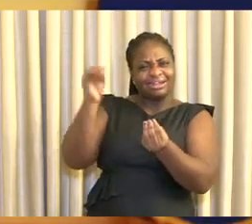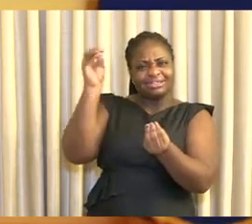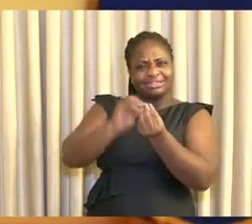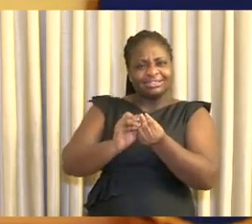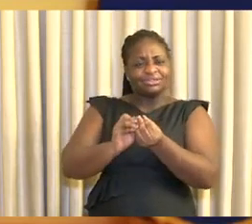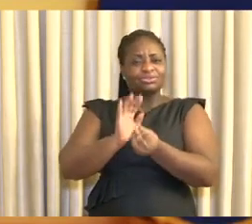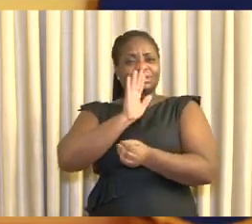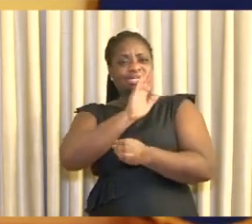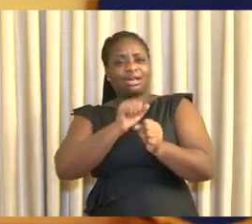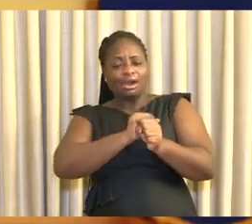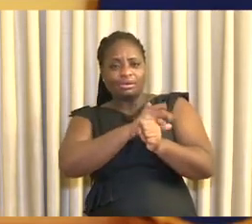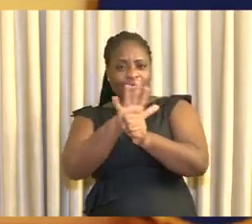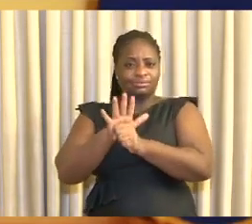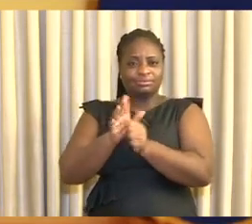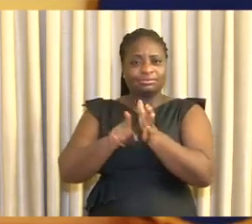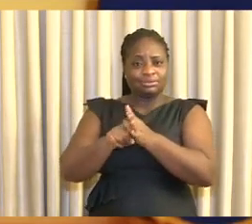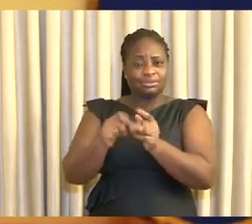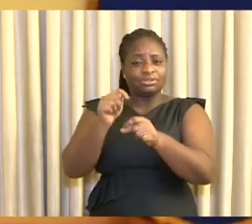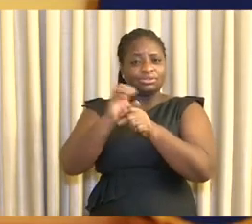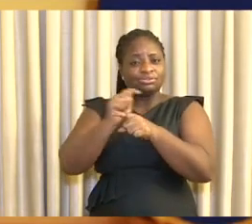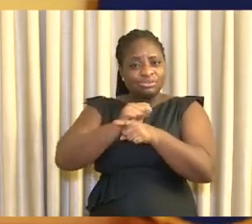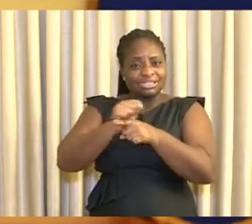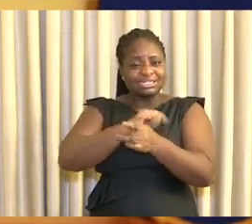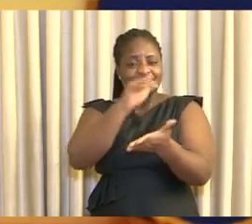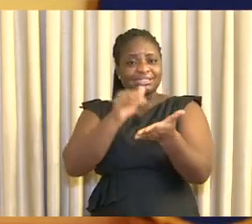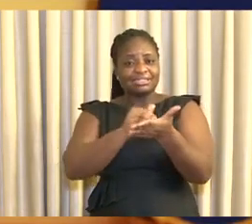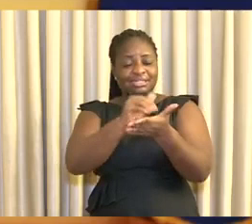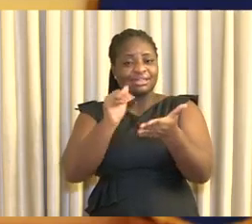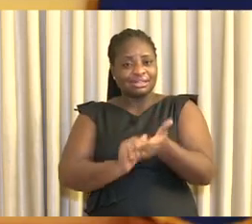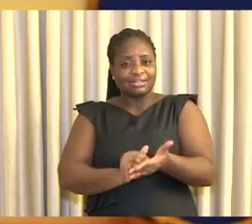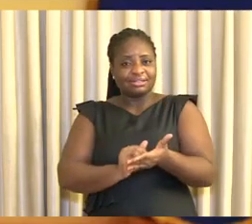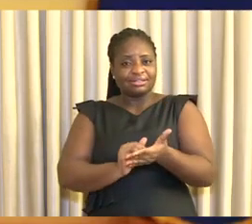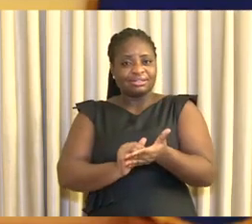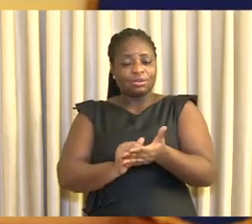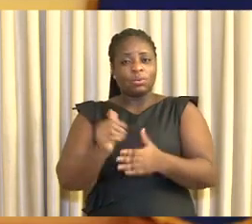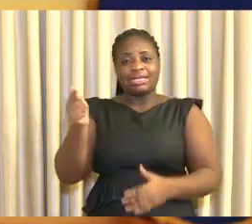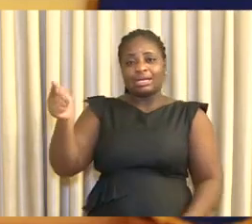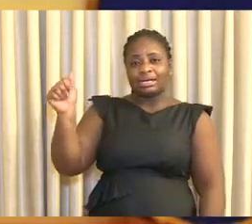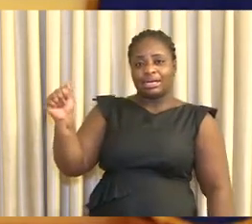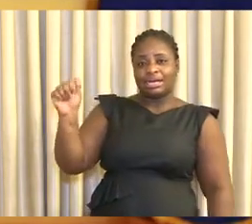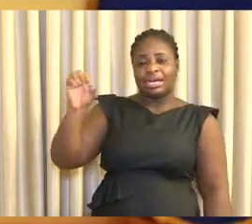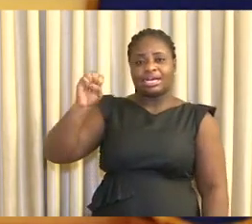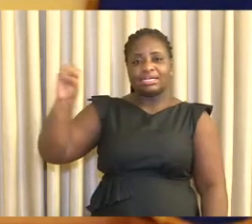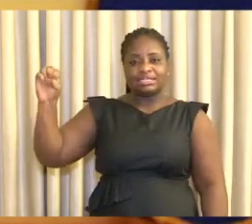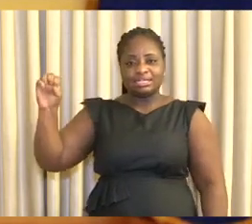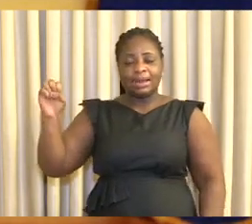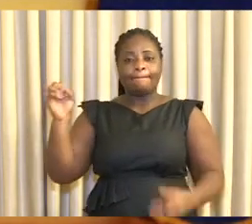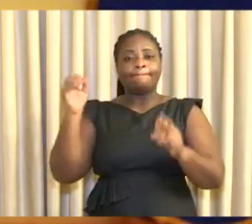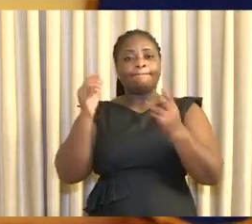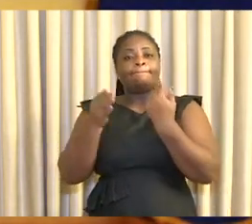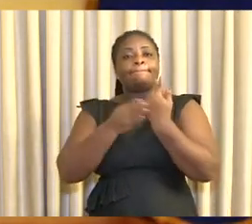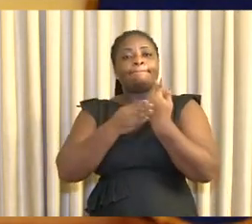network of COVID-19 treatment centers, with the East and Bank of Ghana hospitals